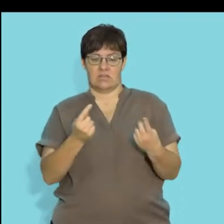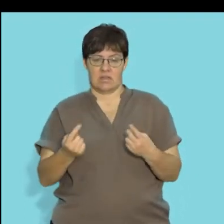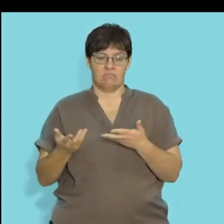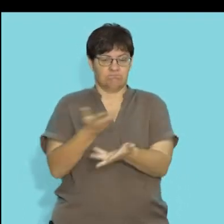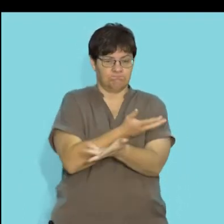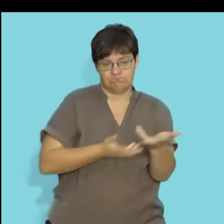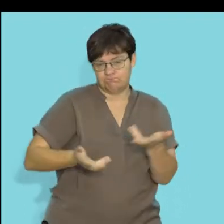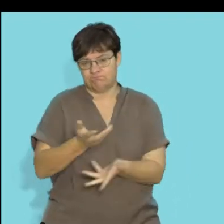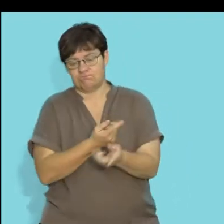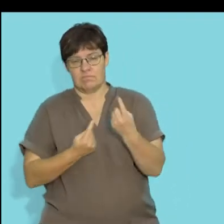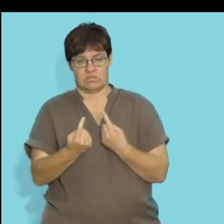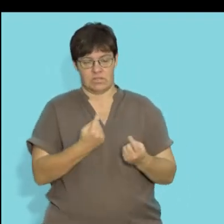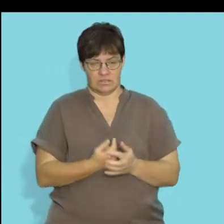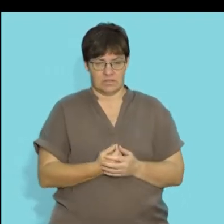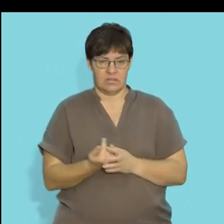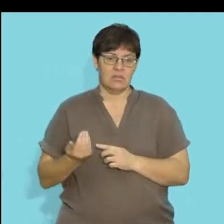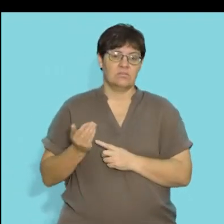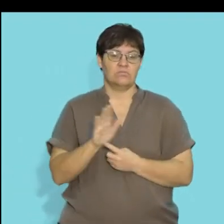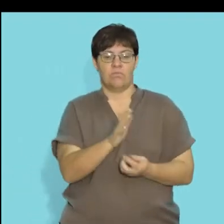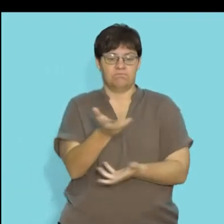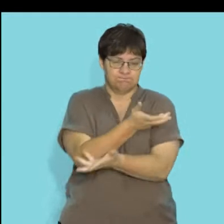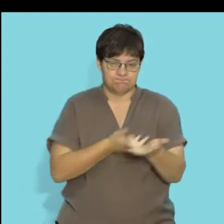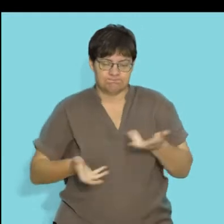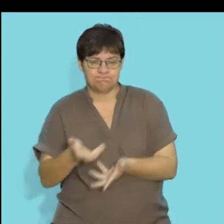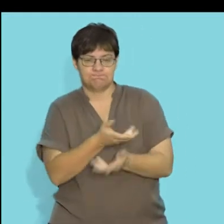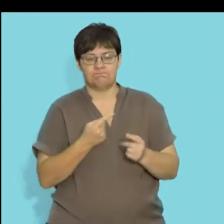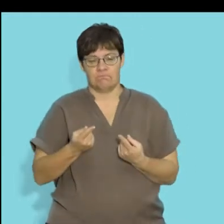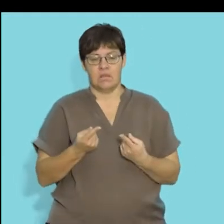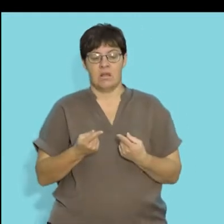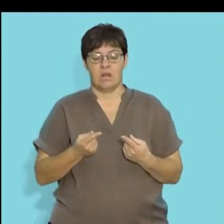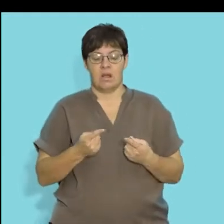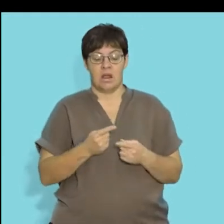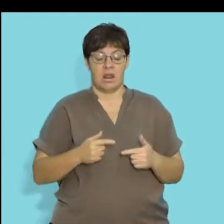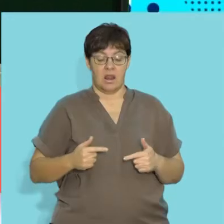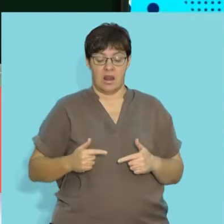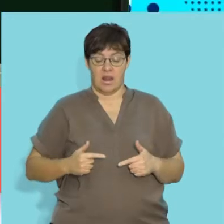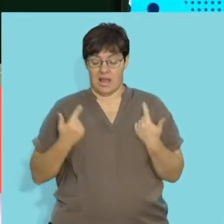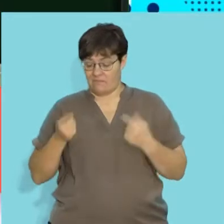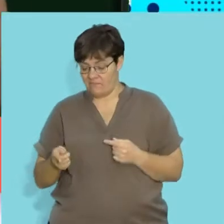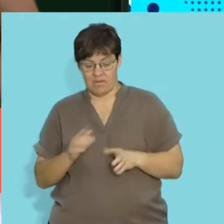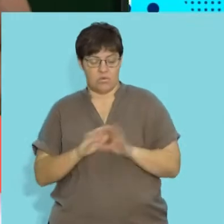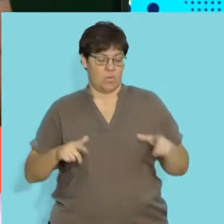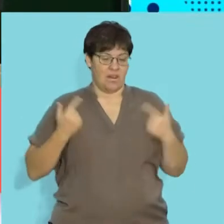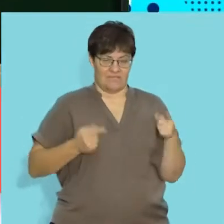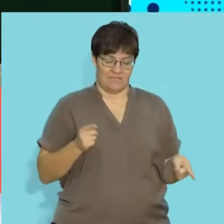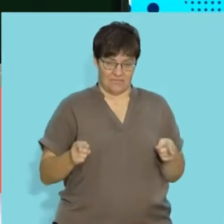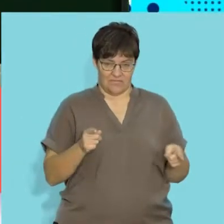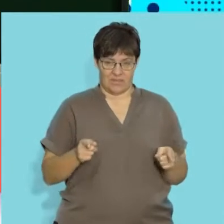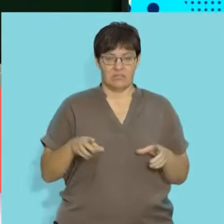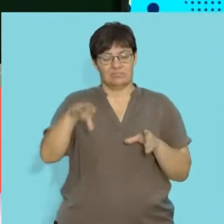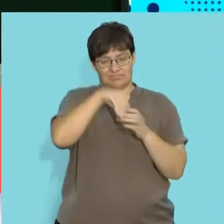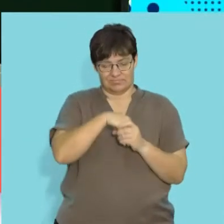interact with each other. So, essentially, it shows you the interaction between the non-living and the living components in their